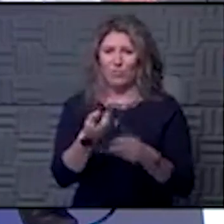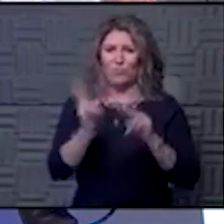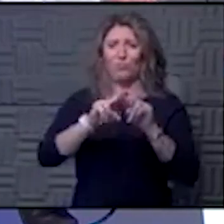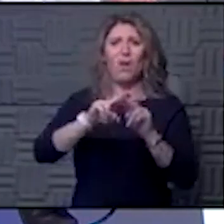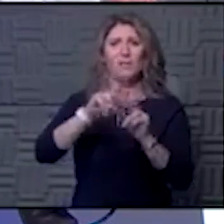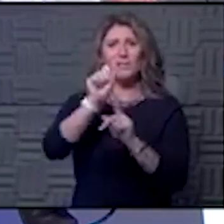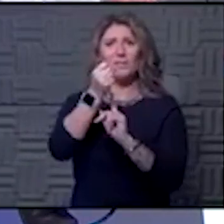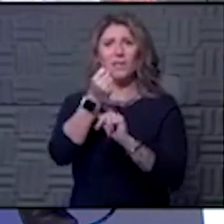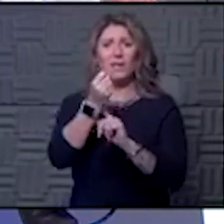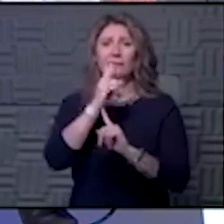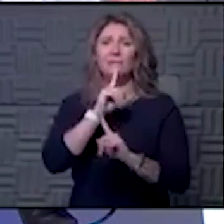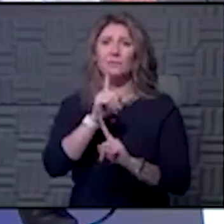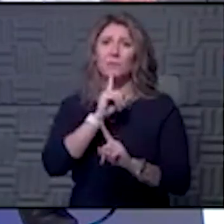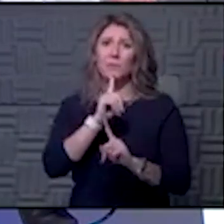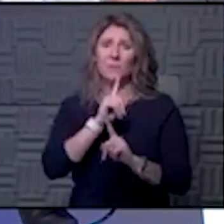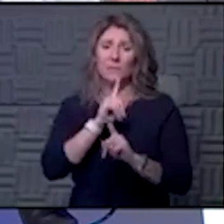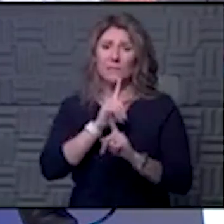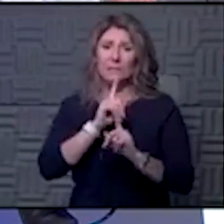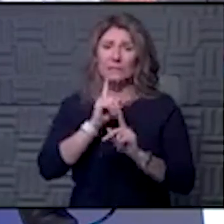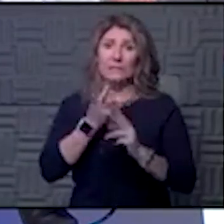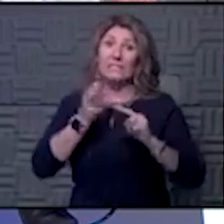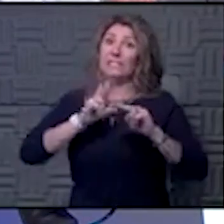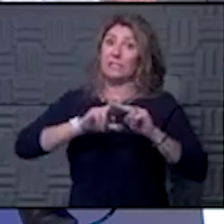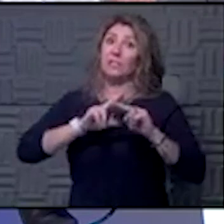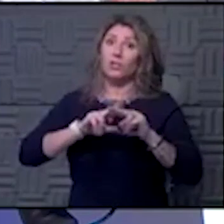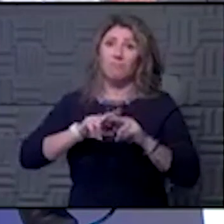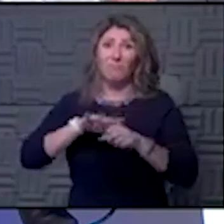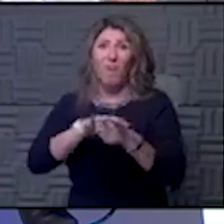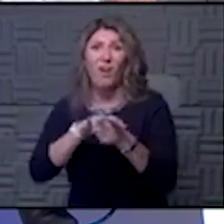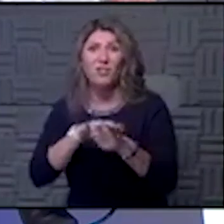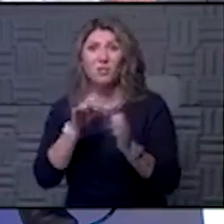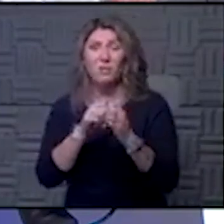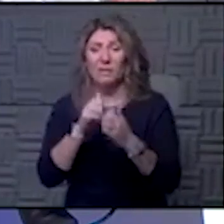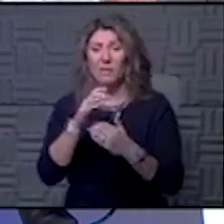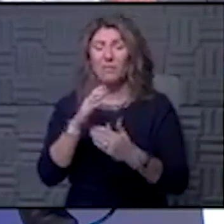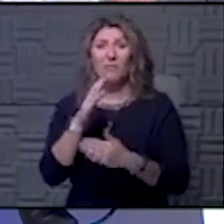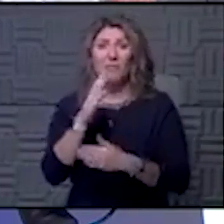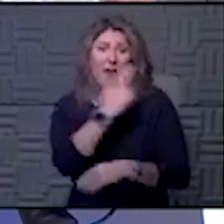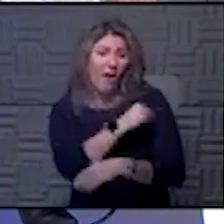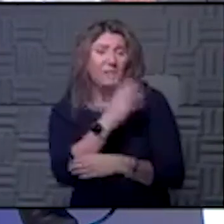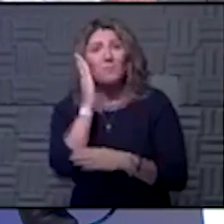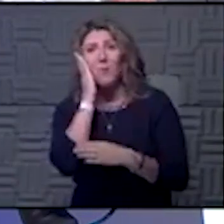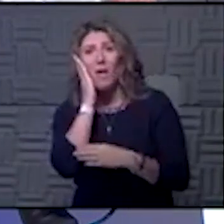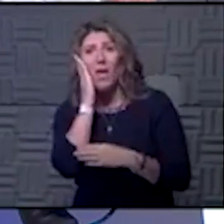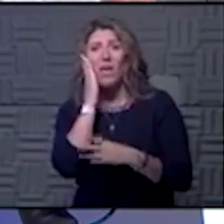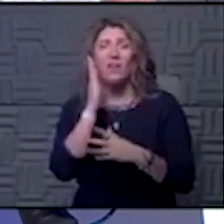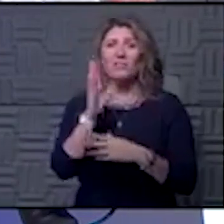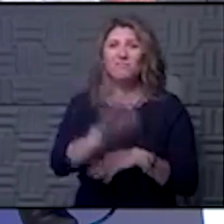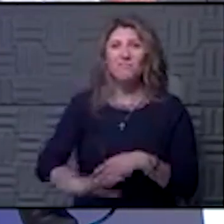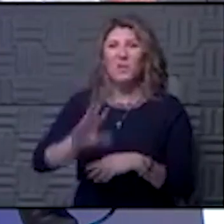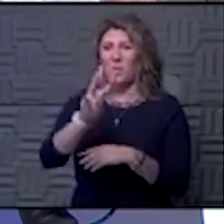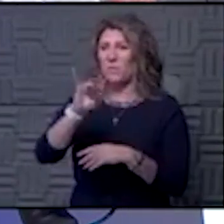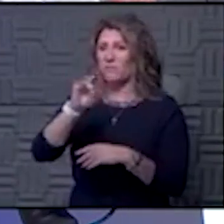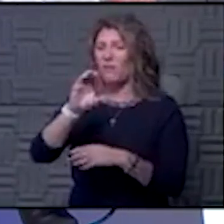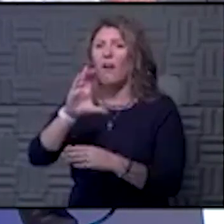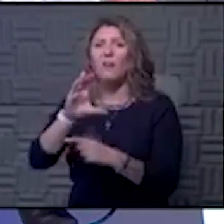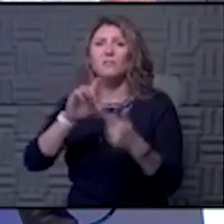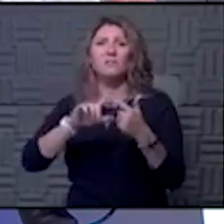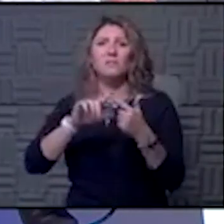pressure on hospital beds in Kansas City. We see that throughout the country. Field hospitals are going up in Wisconsin and in Utah.